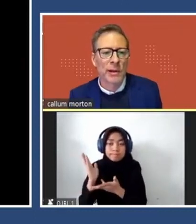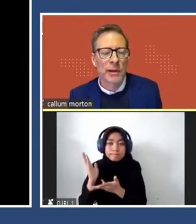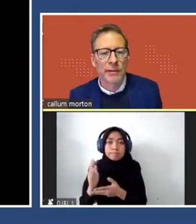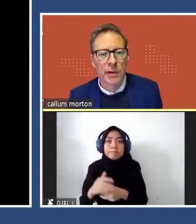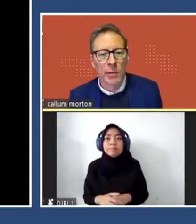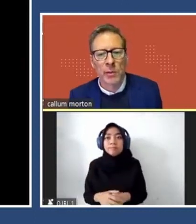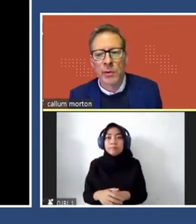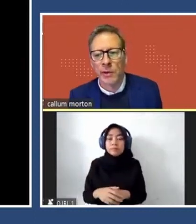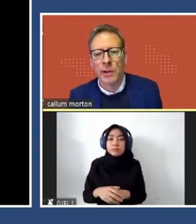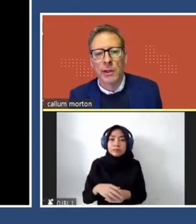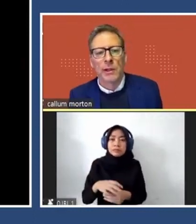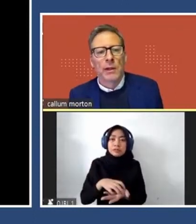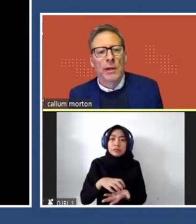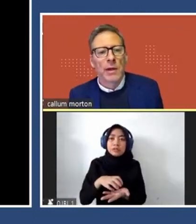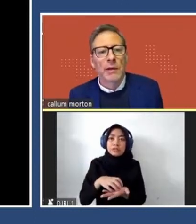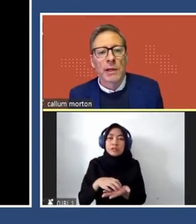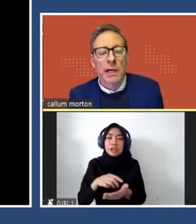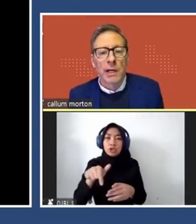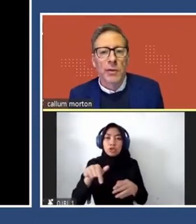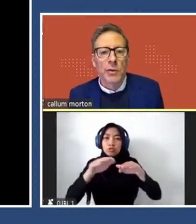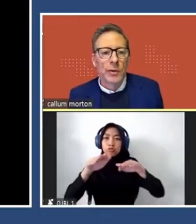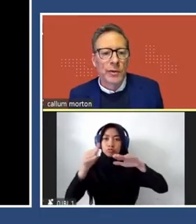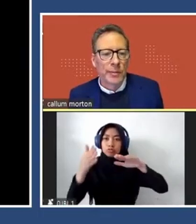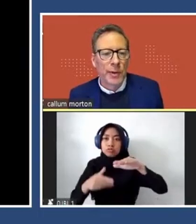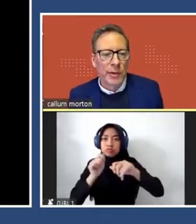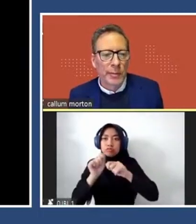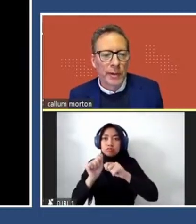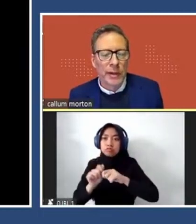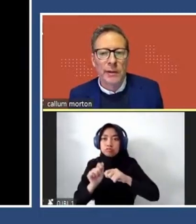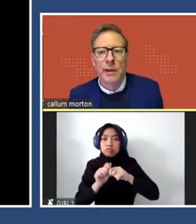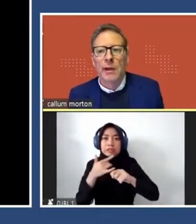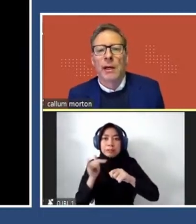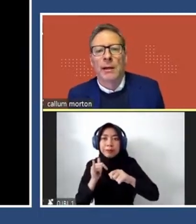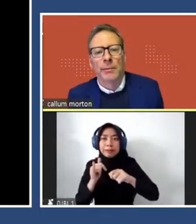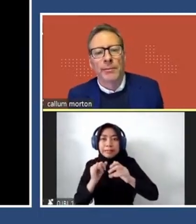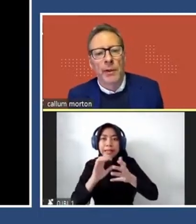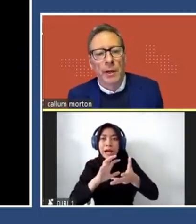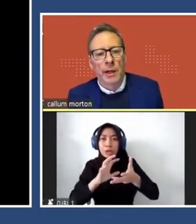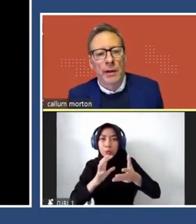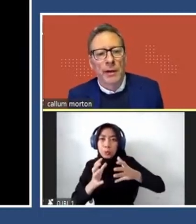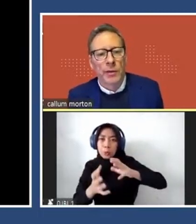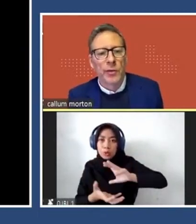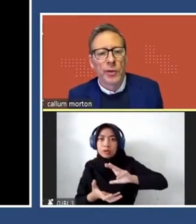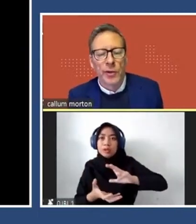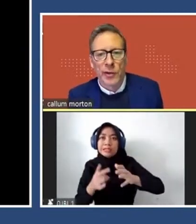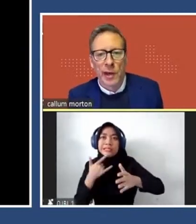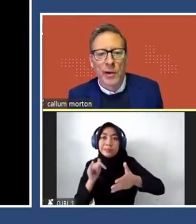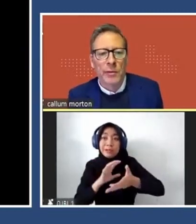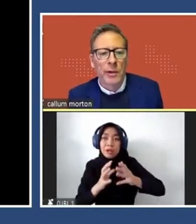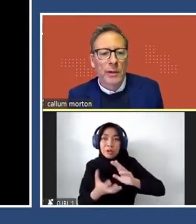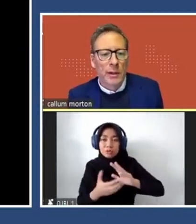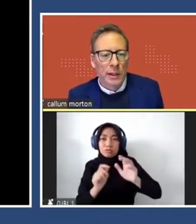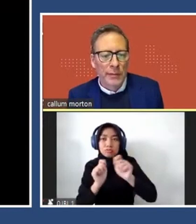sits alongside the East Link freeway, a work that is kind of like a cartoon. It's an impossibly thin two